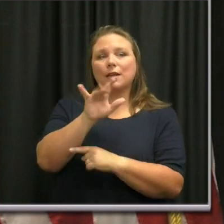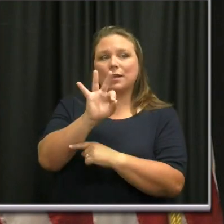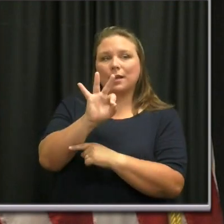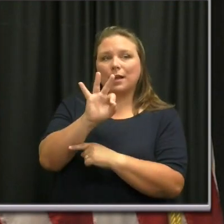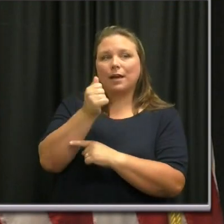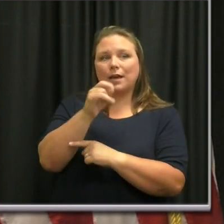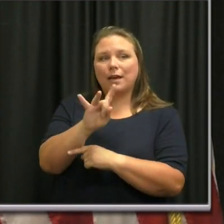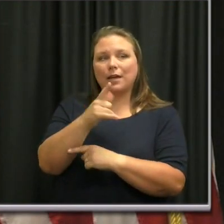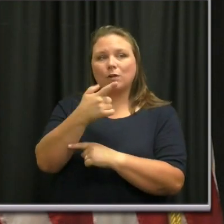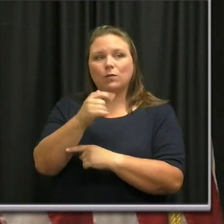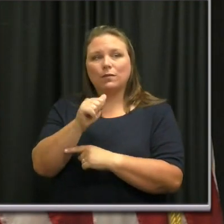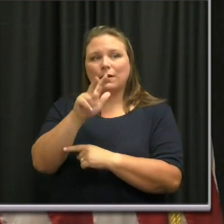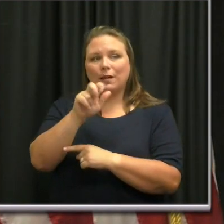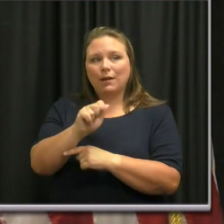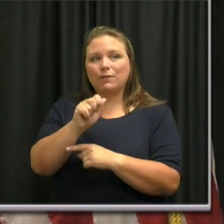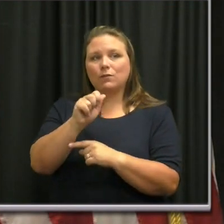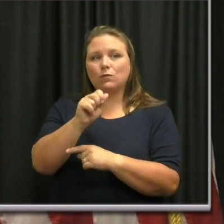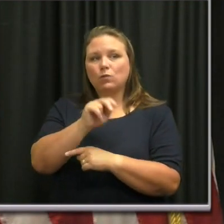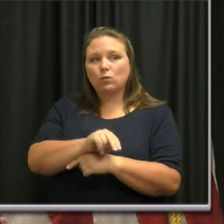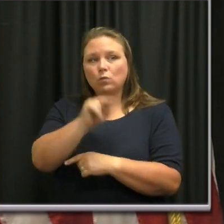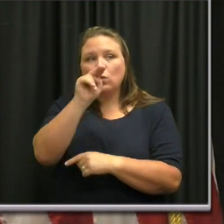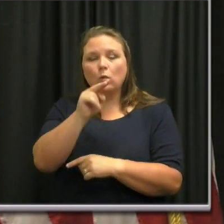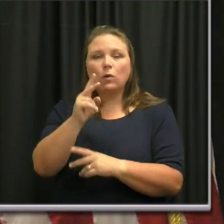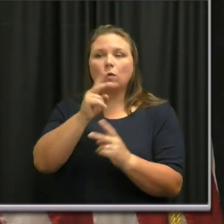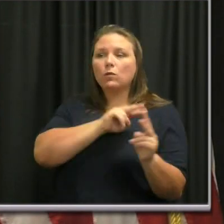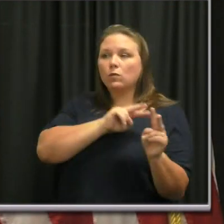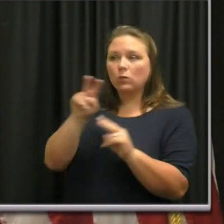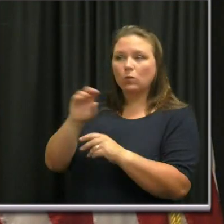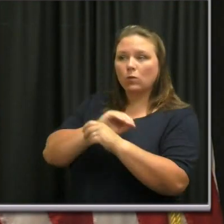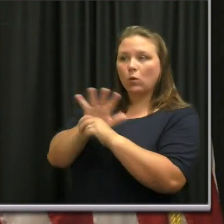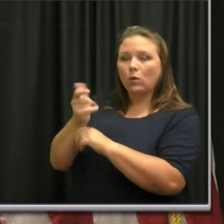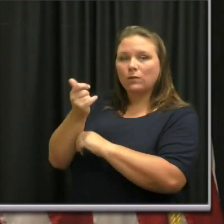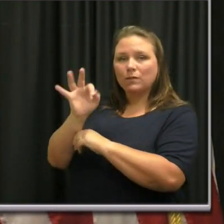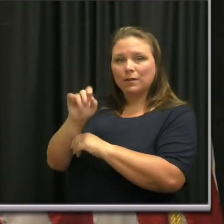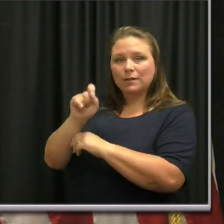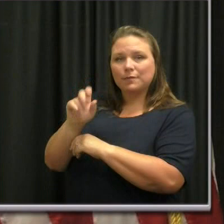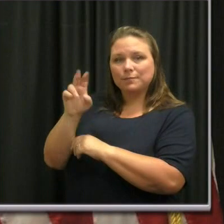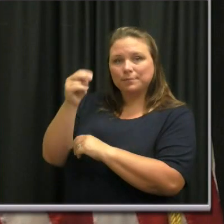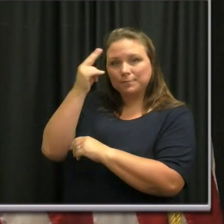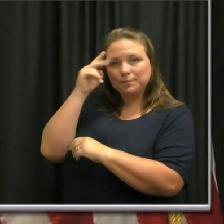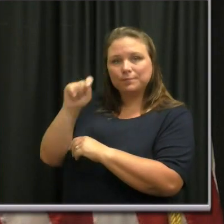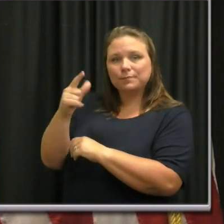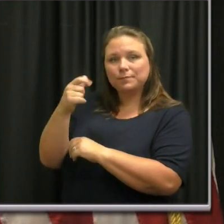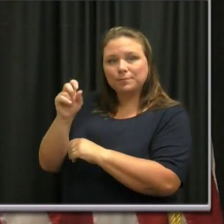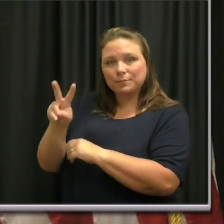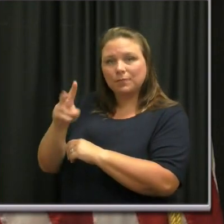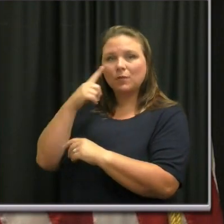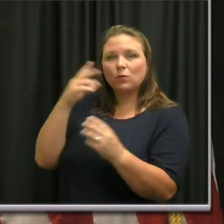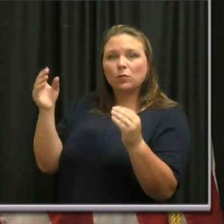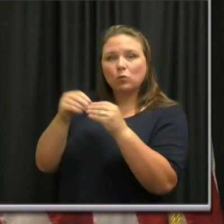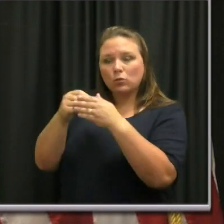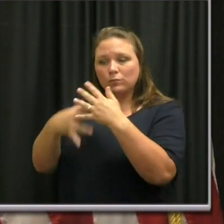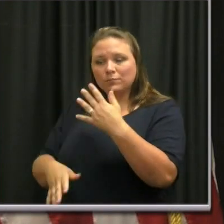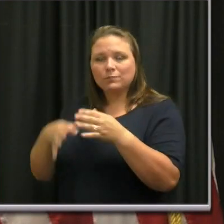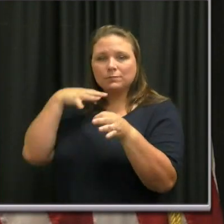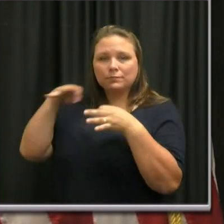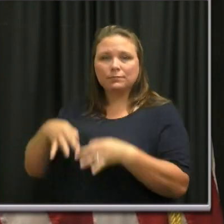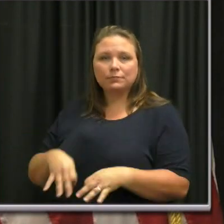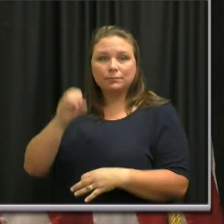918 21st Avenue North. Visit covid19.nashville.gov for more details.